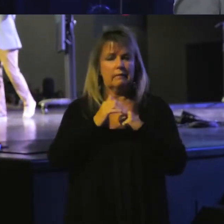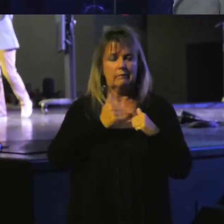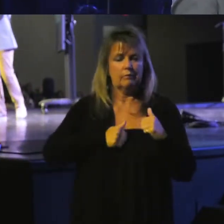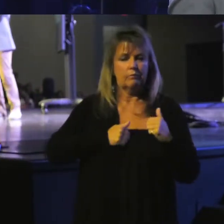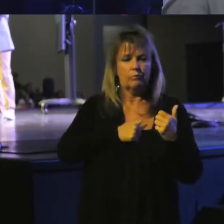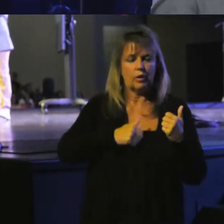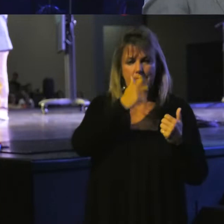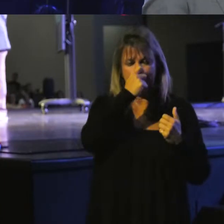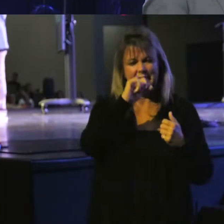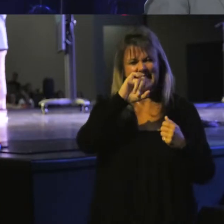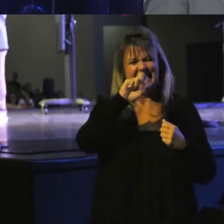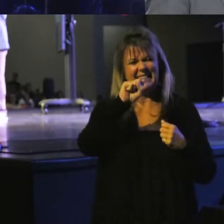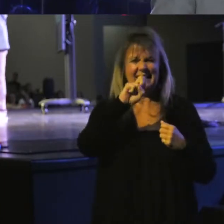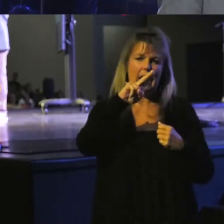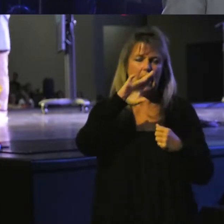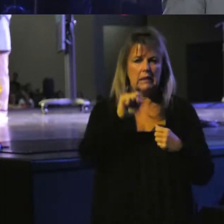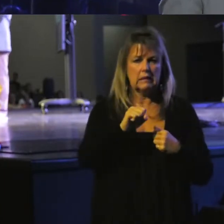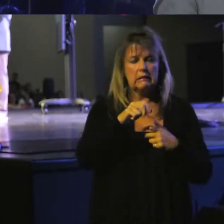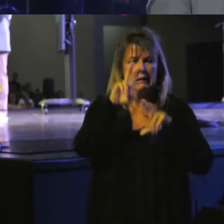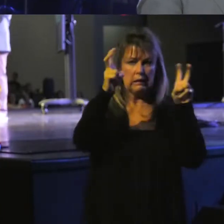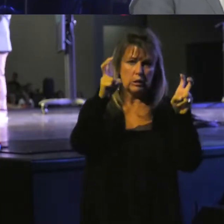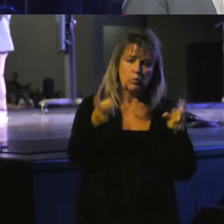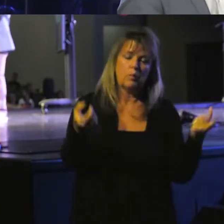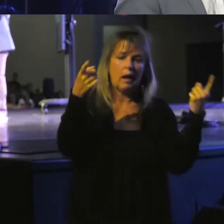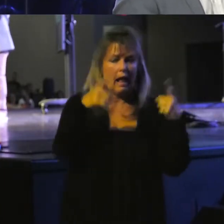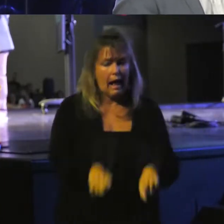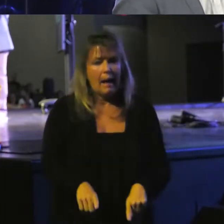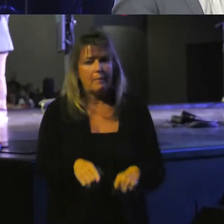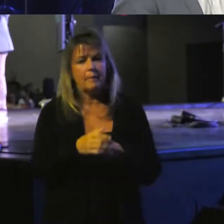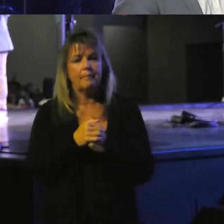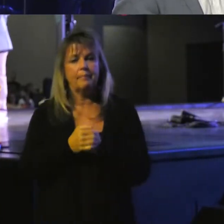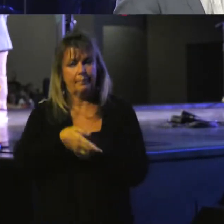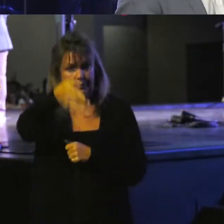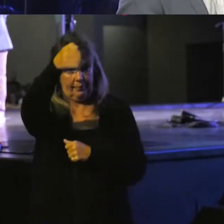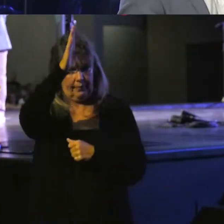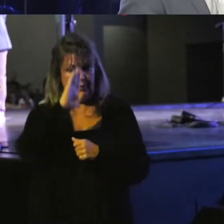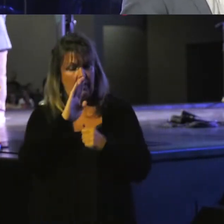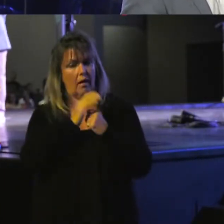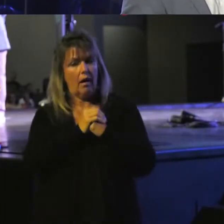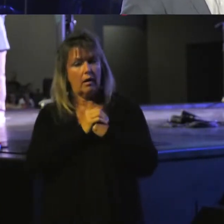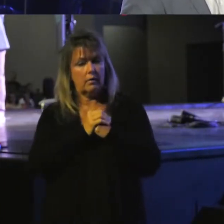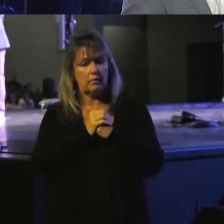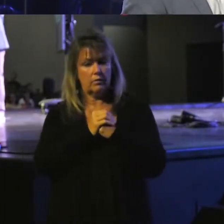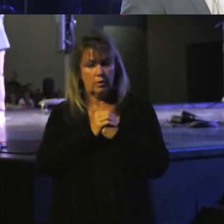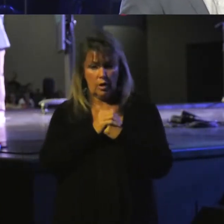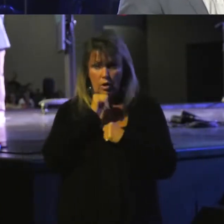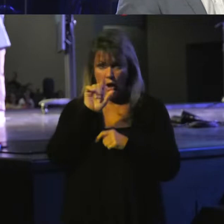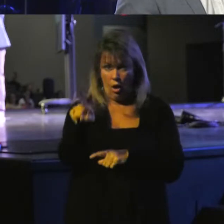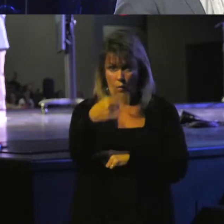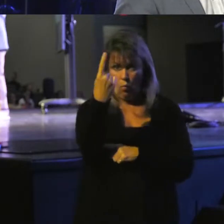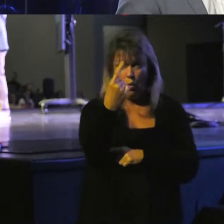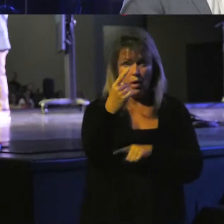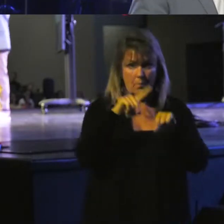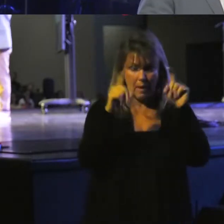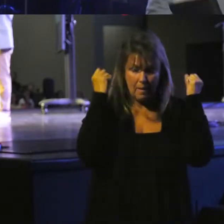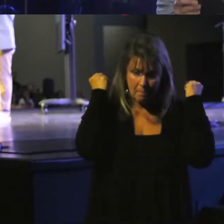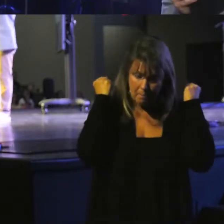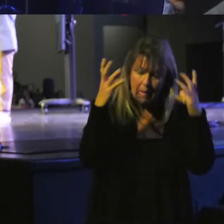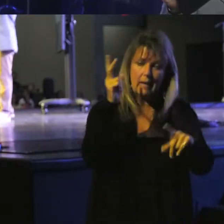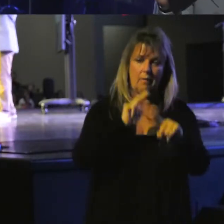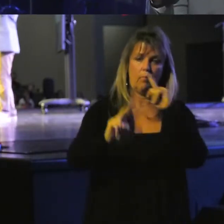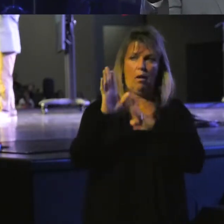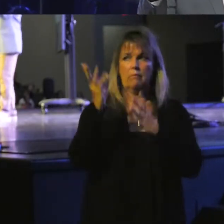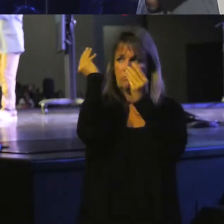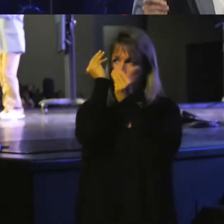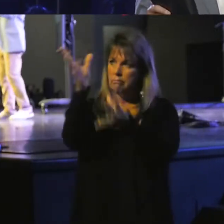And because of that, what happened was God raised up not one, but many prophets to say